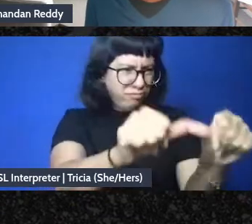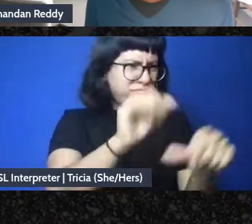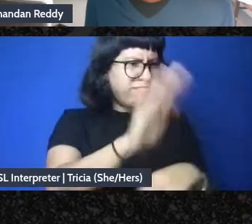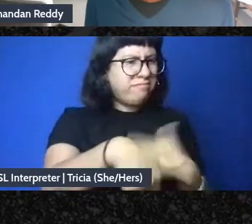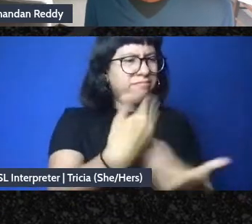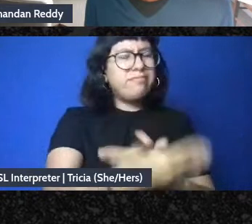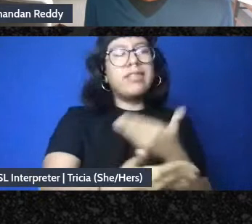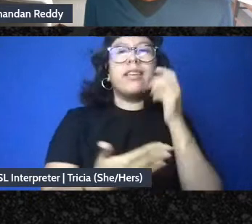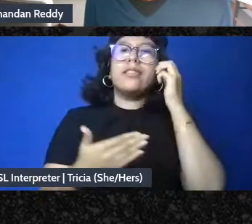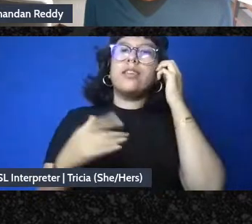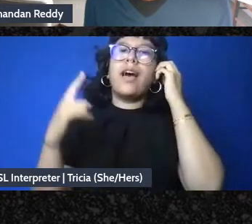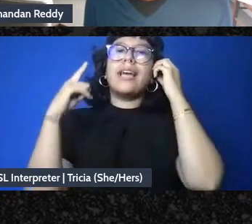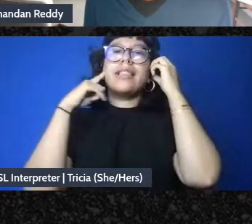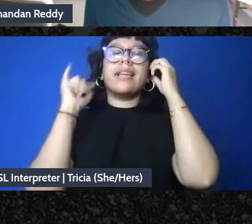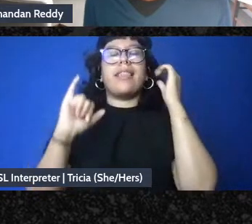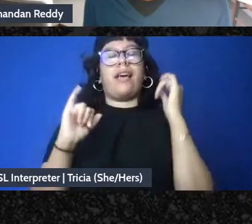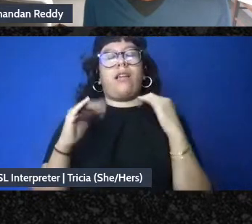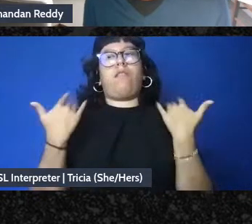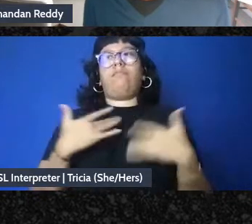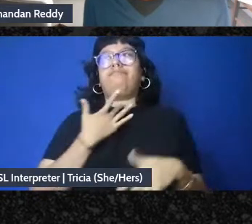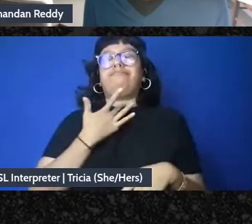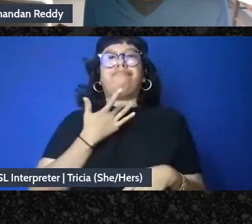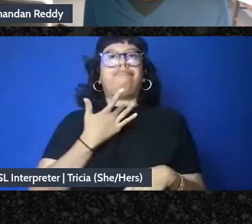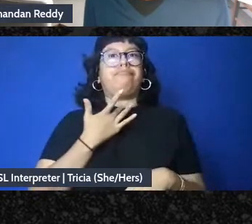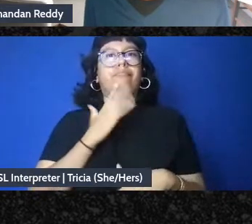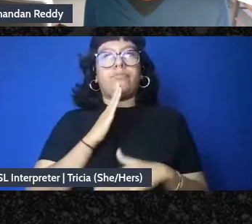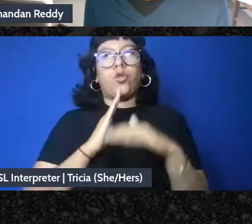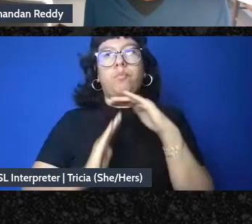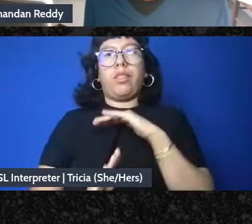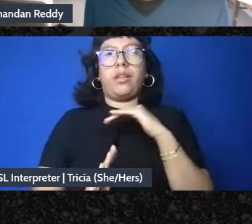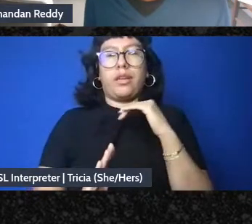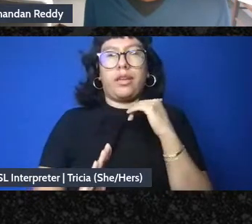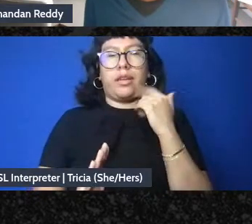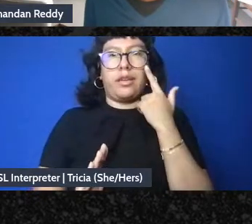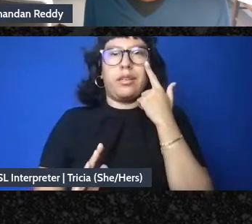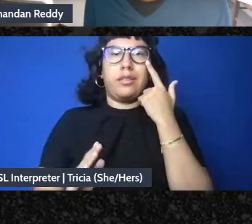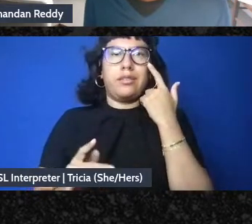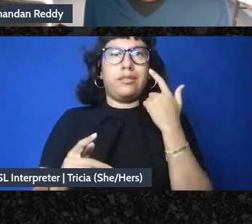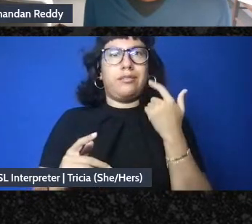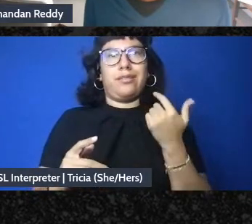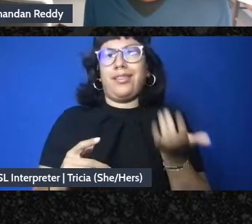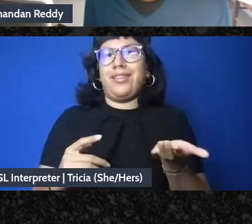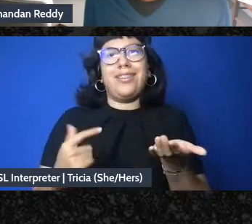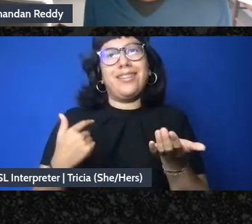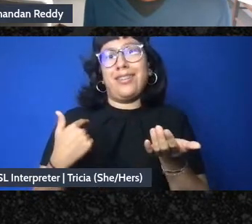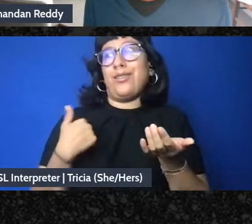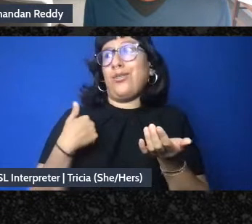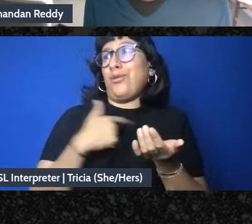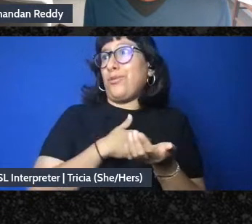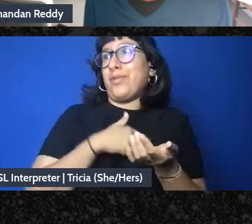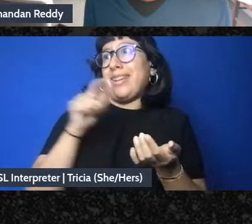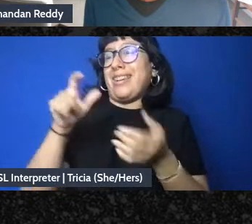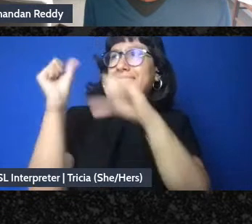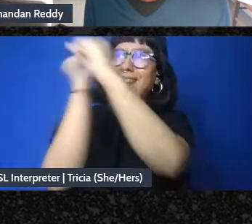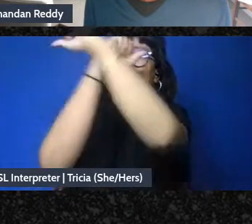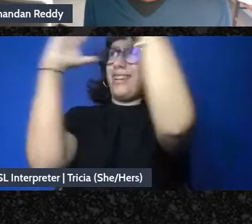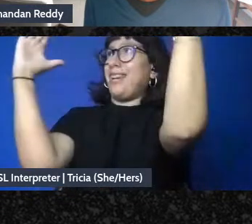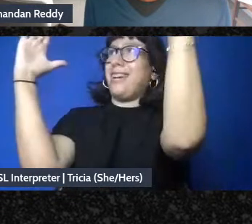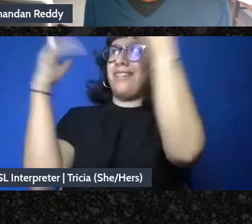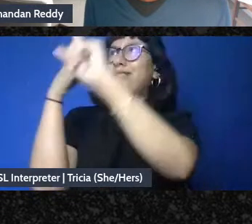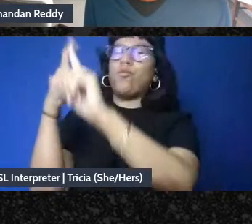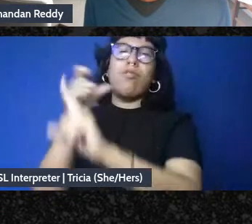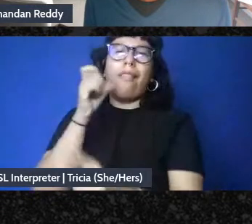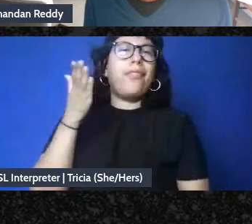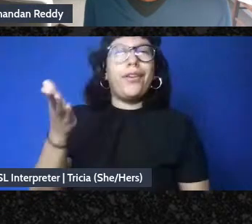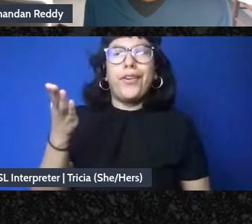so there's this humility now of we are not where we need to be in most of